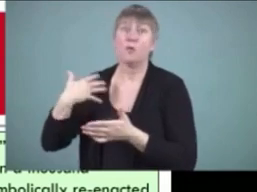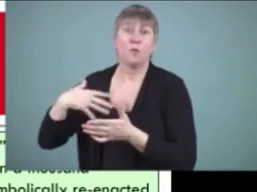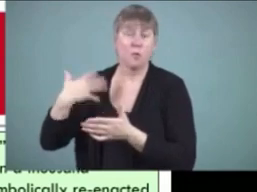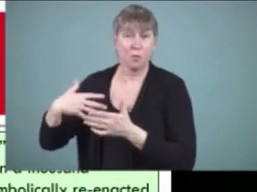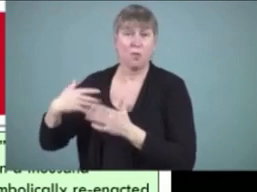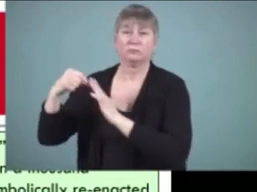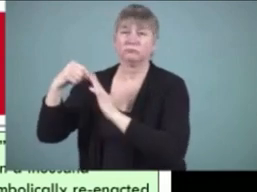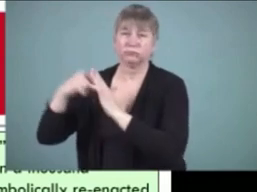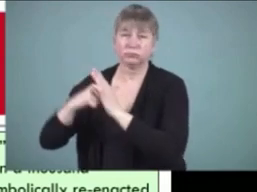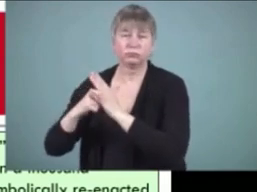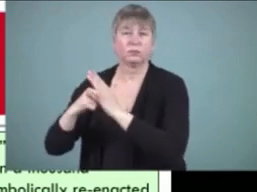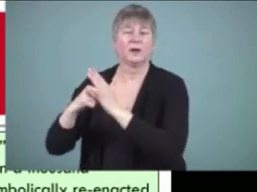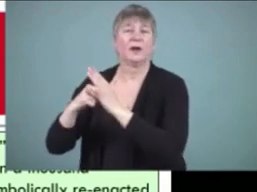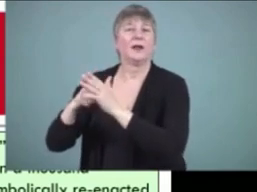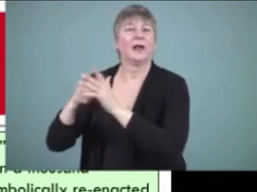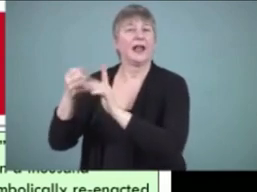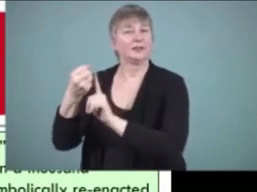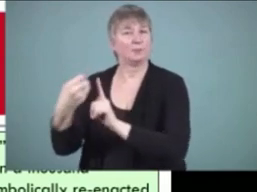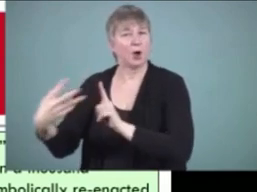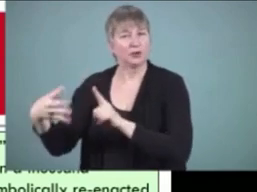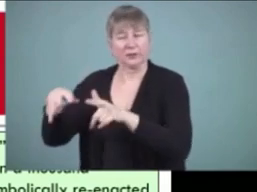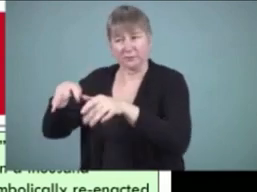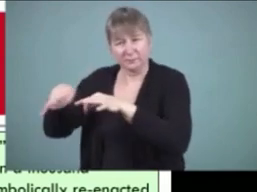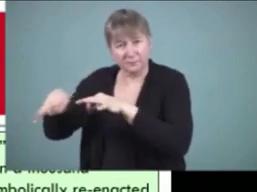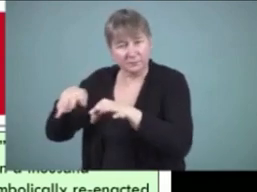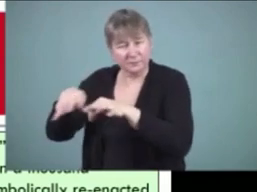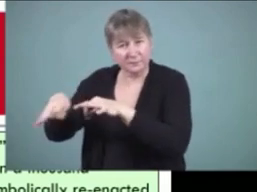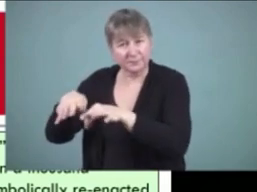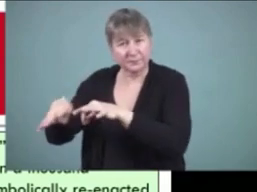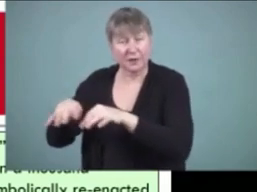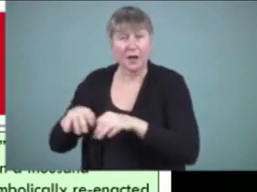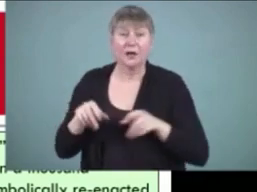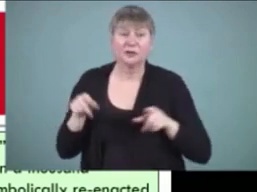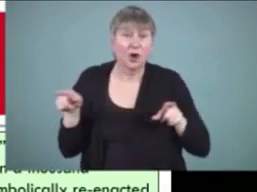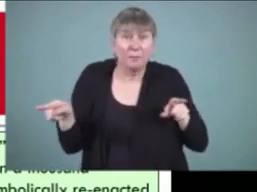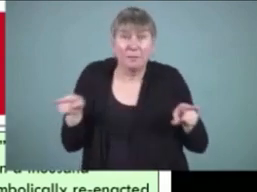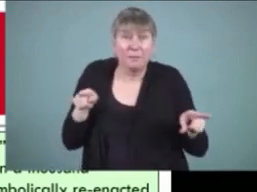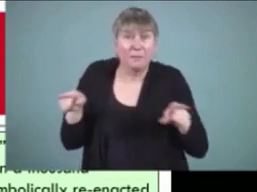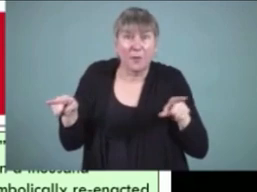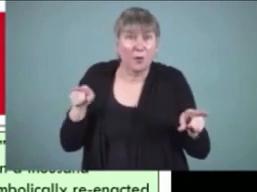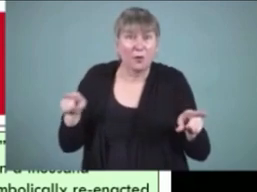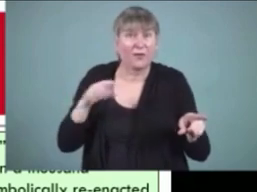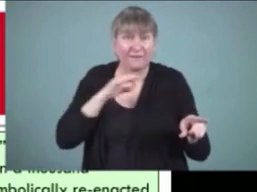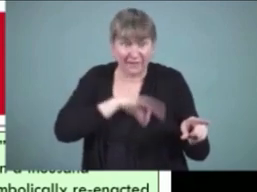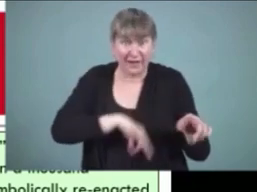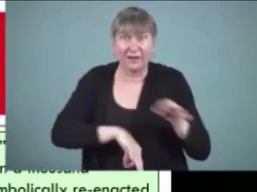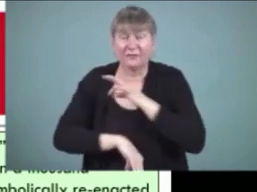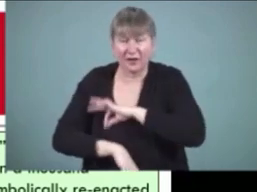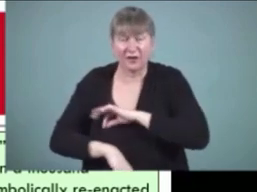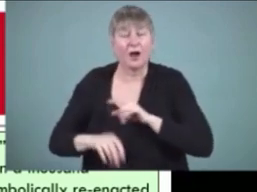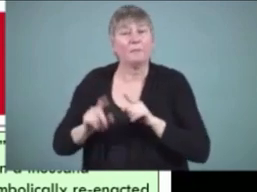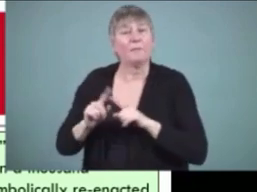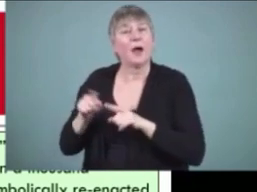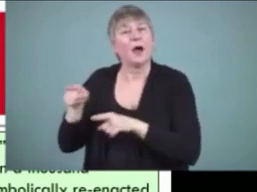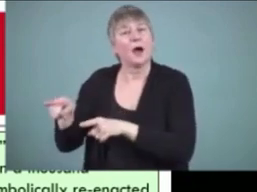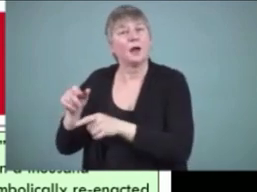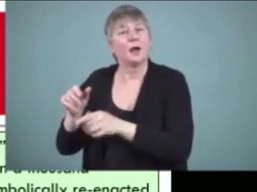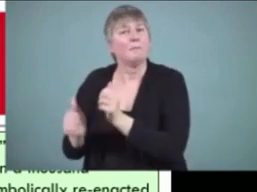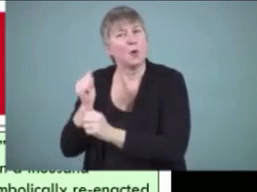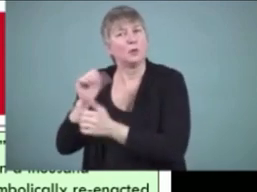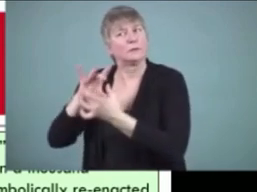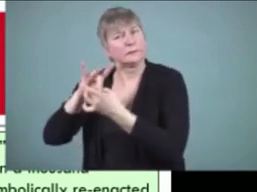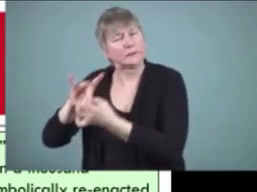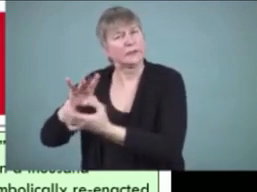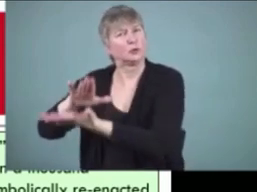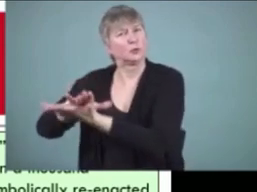it's not that we don't value both types of texts it's just expository texts are where school lives and one of the